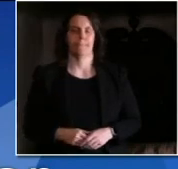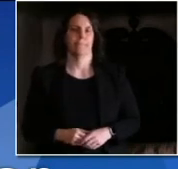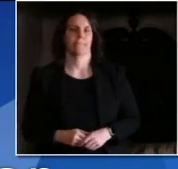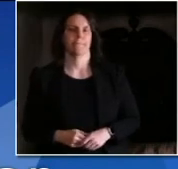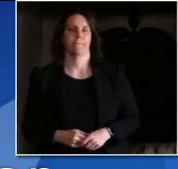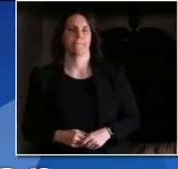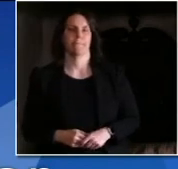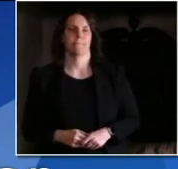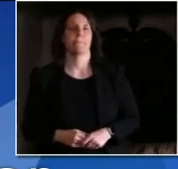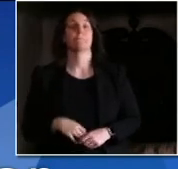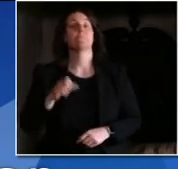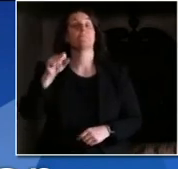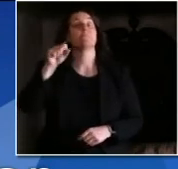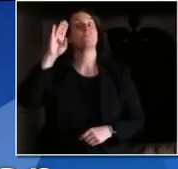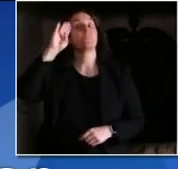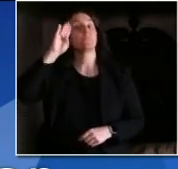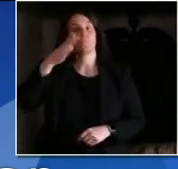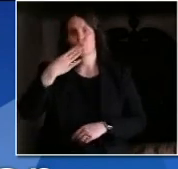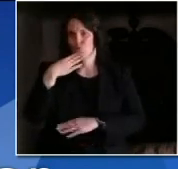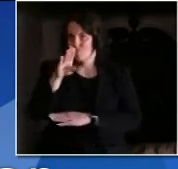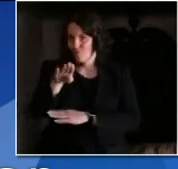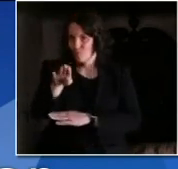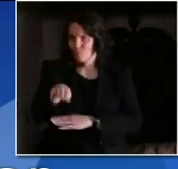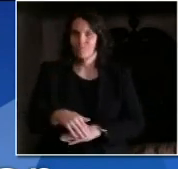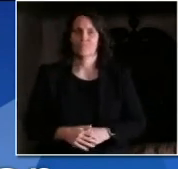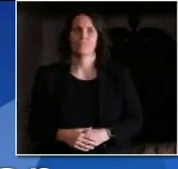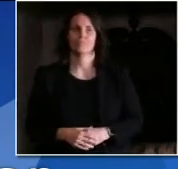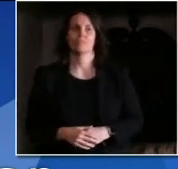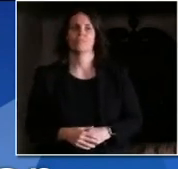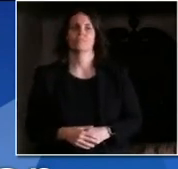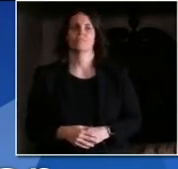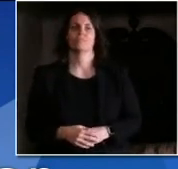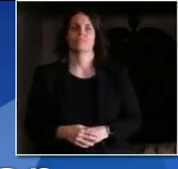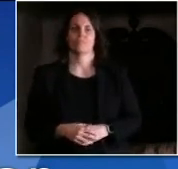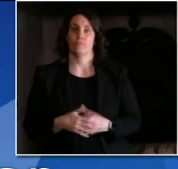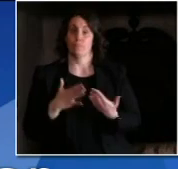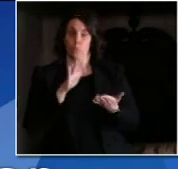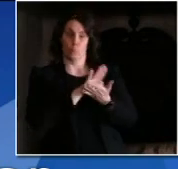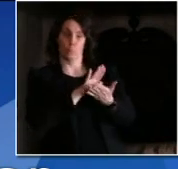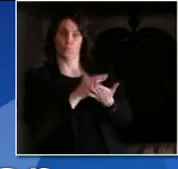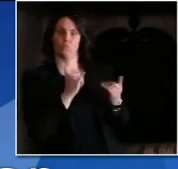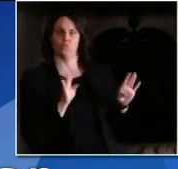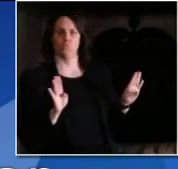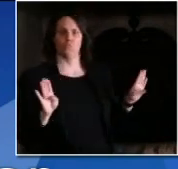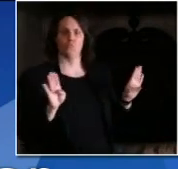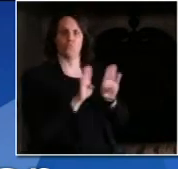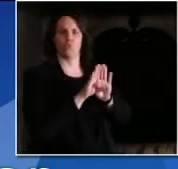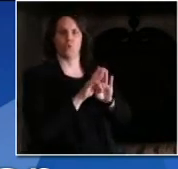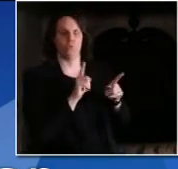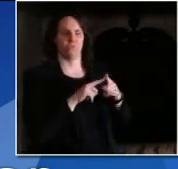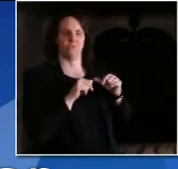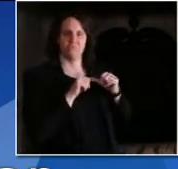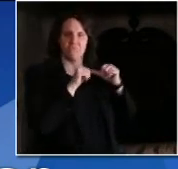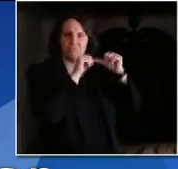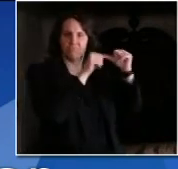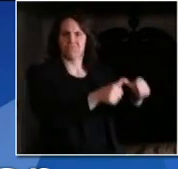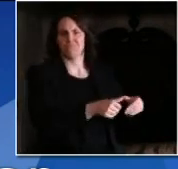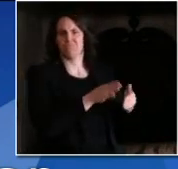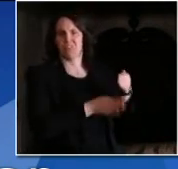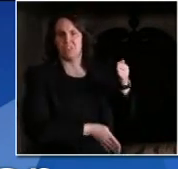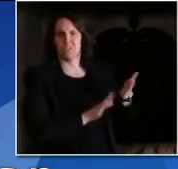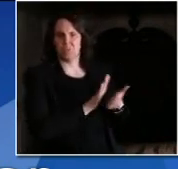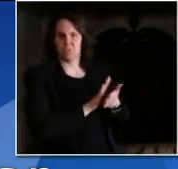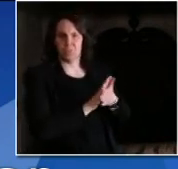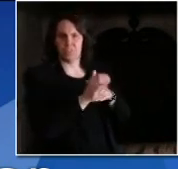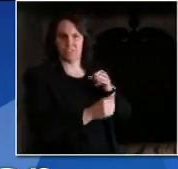Yes, good afternoon. With schools now closed through the end of the school year, this is very likely to create some additional challenges